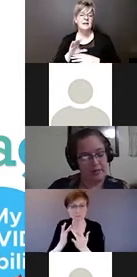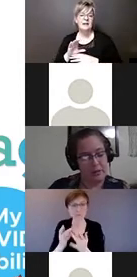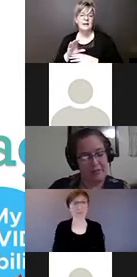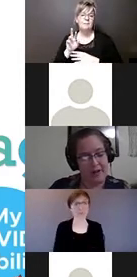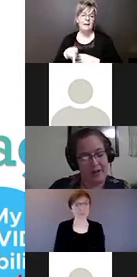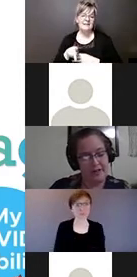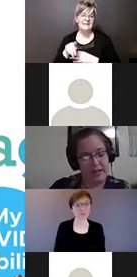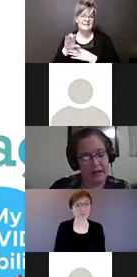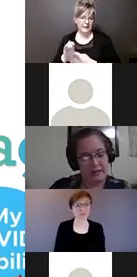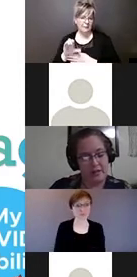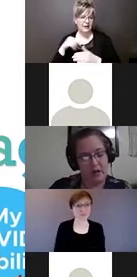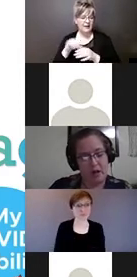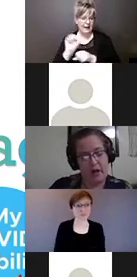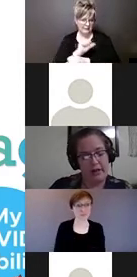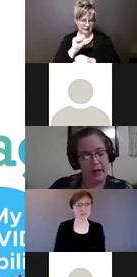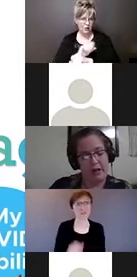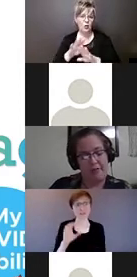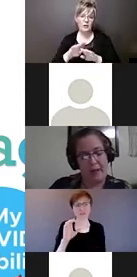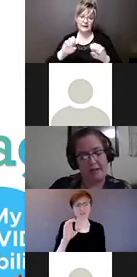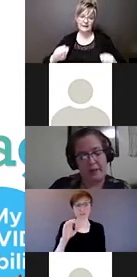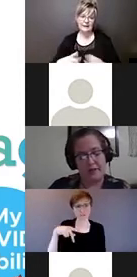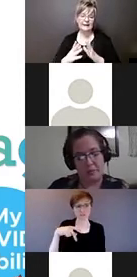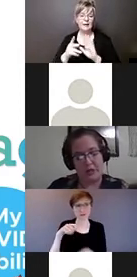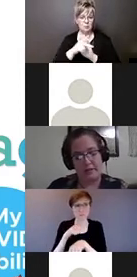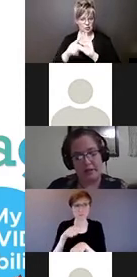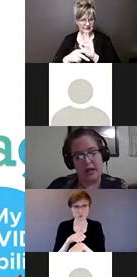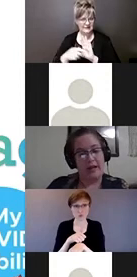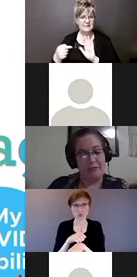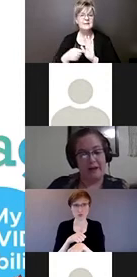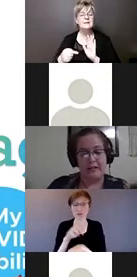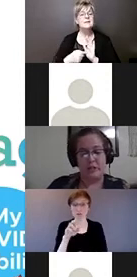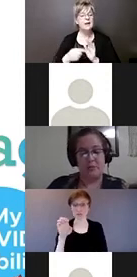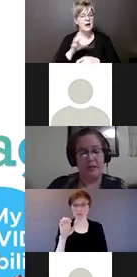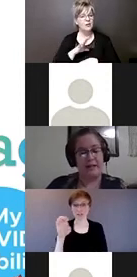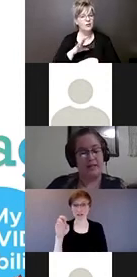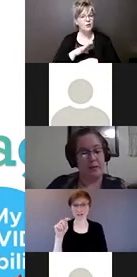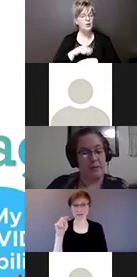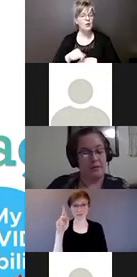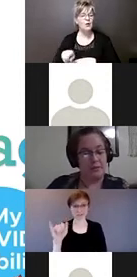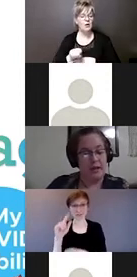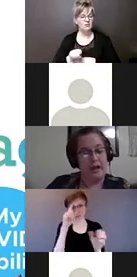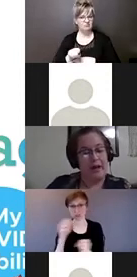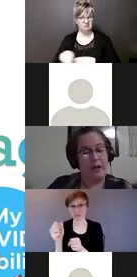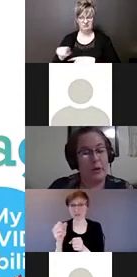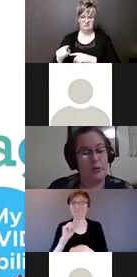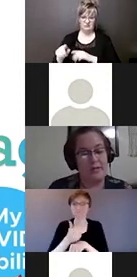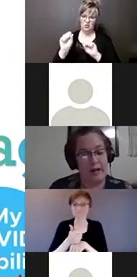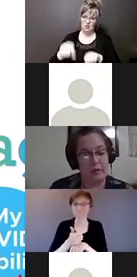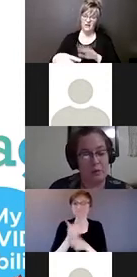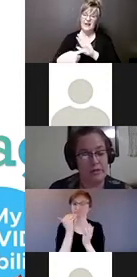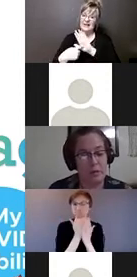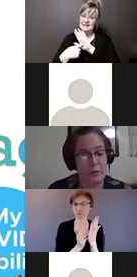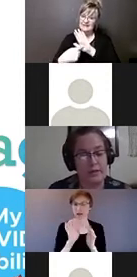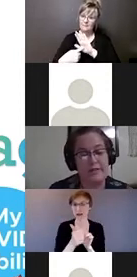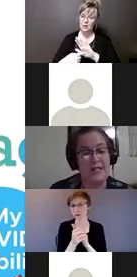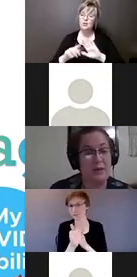that provides guidance on a number of pandemic subjects and, frankly, should be an example of how co-design